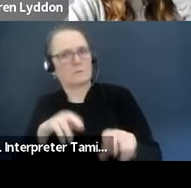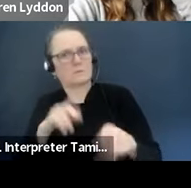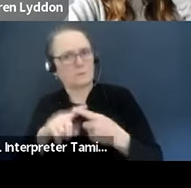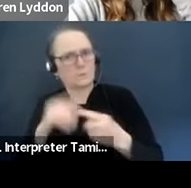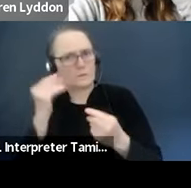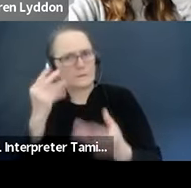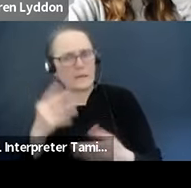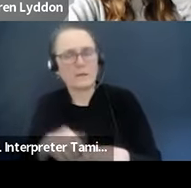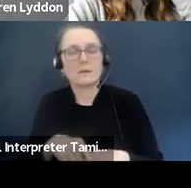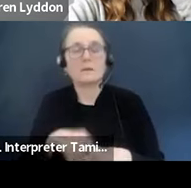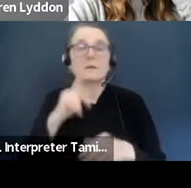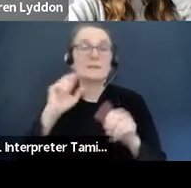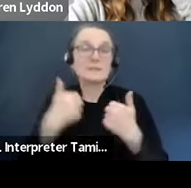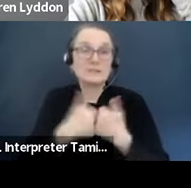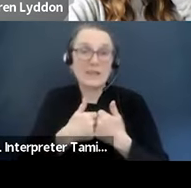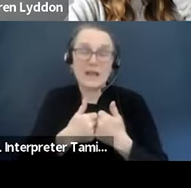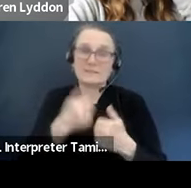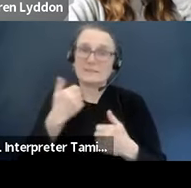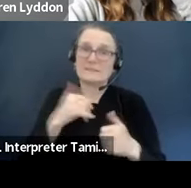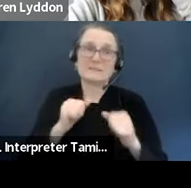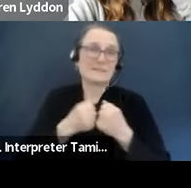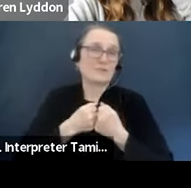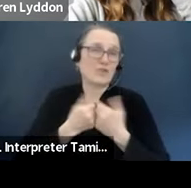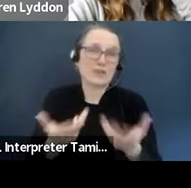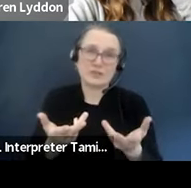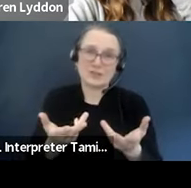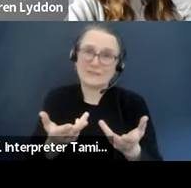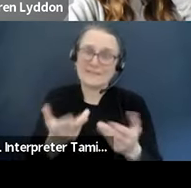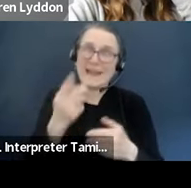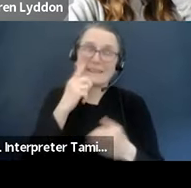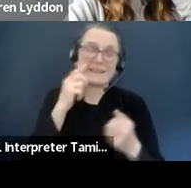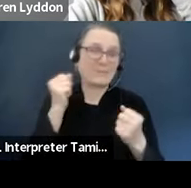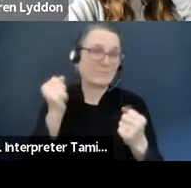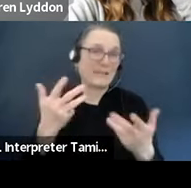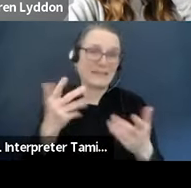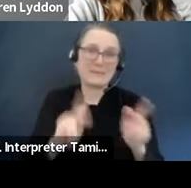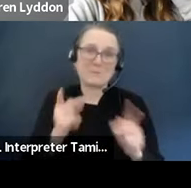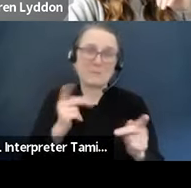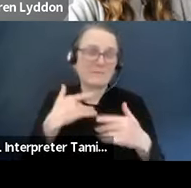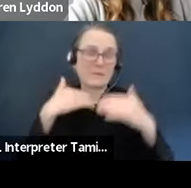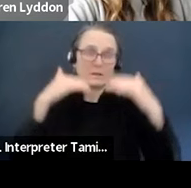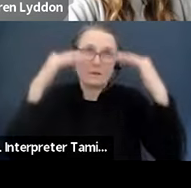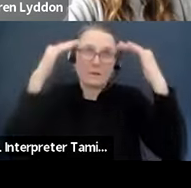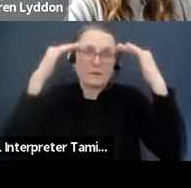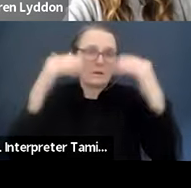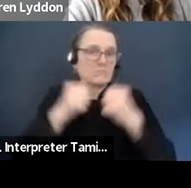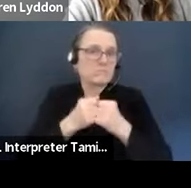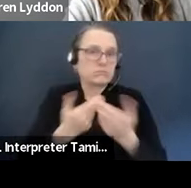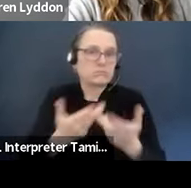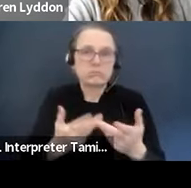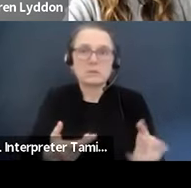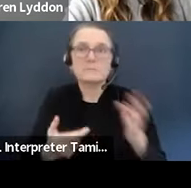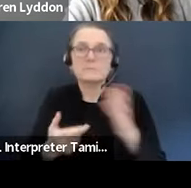Thank you. I would add that there, I think, needs to be a re-evaluation of our